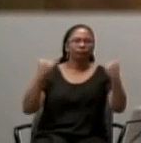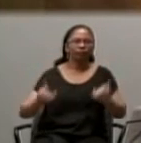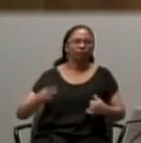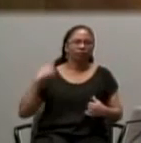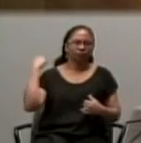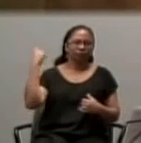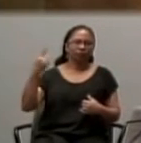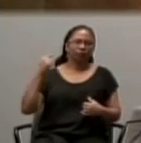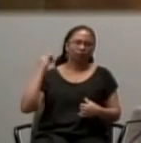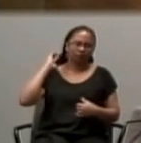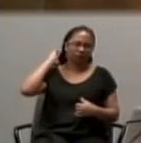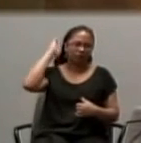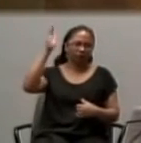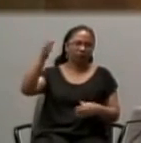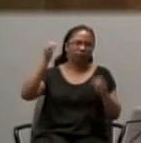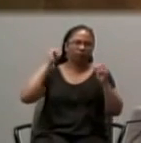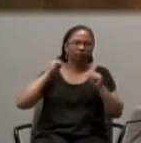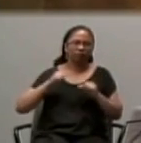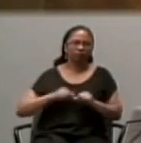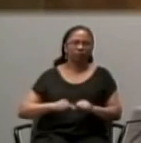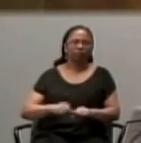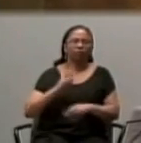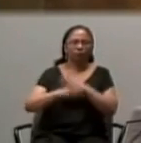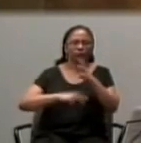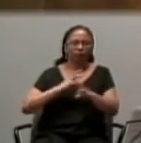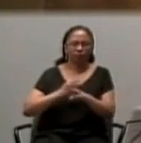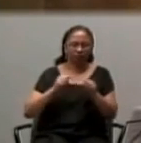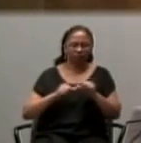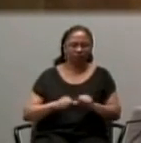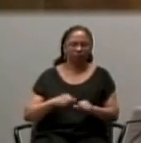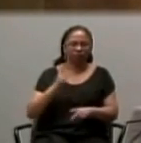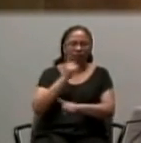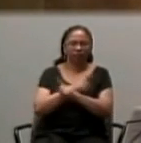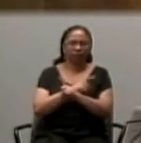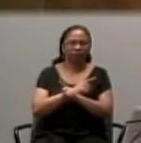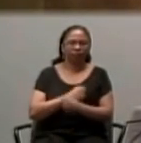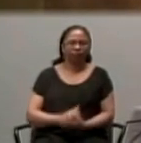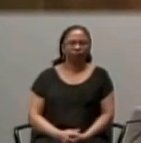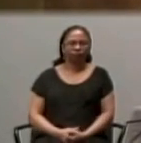Is now, And ever shall be, World without end, Amen.